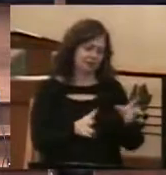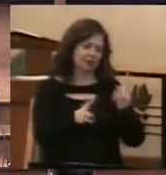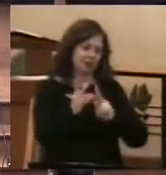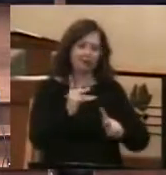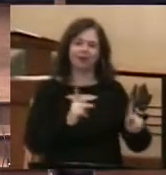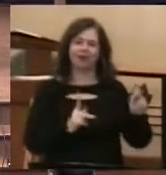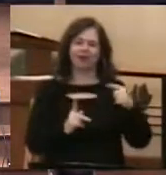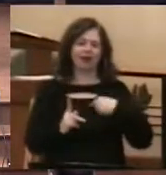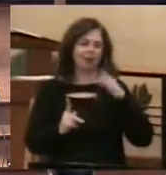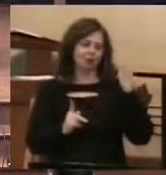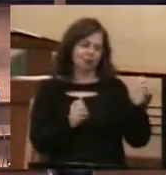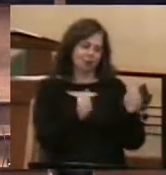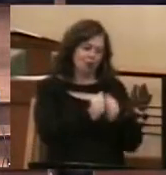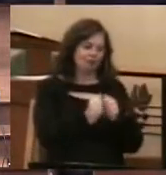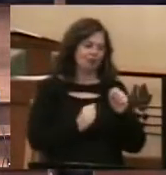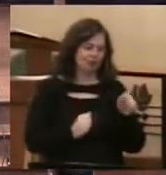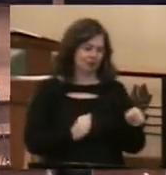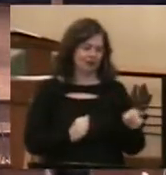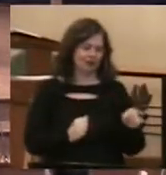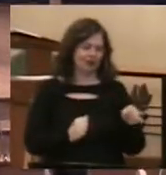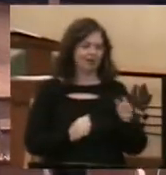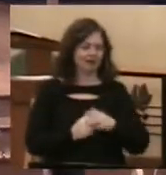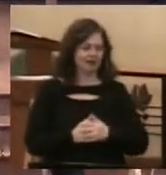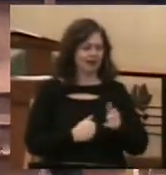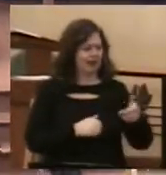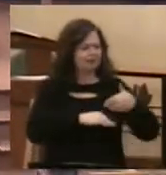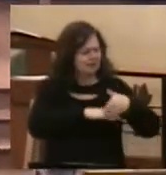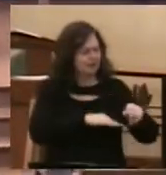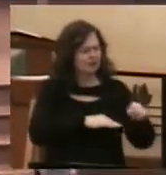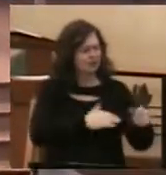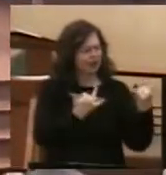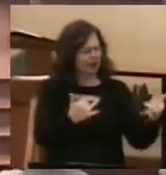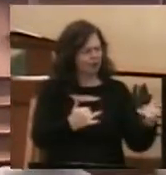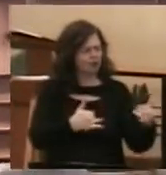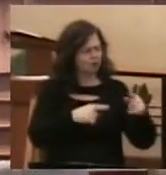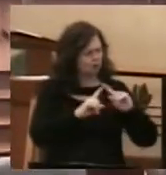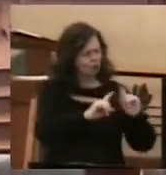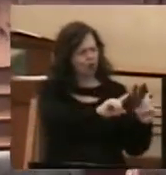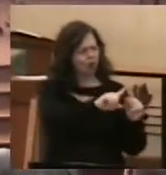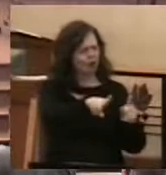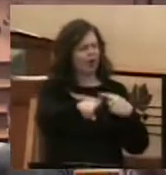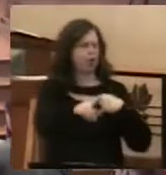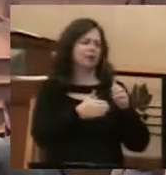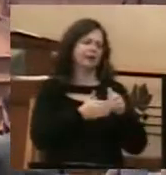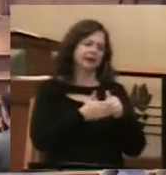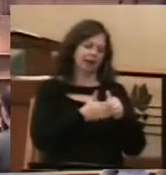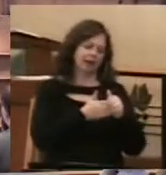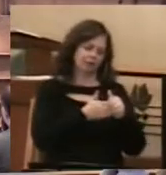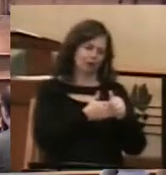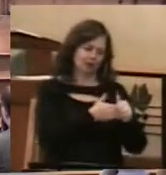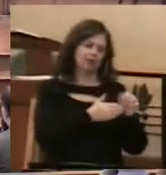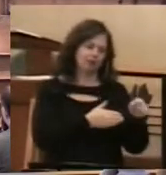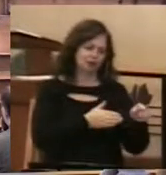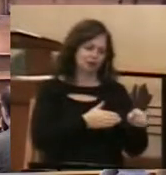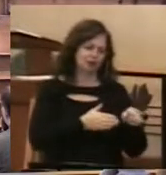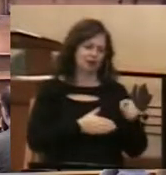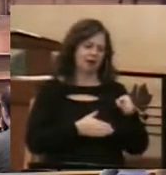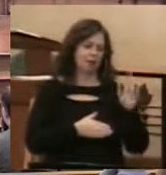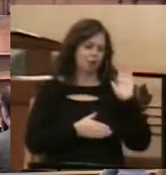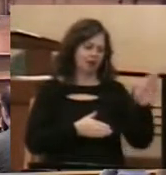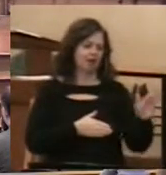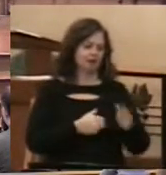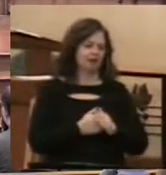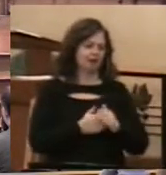I will be with you. I have sent you out now, and I will guide you, and I will be your light.